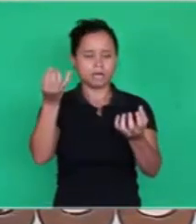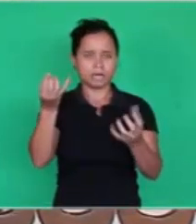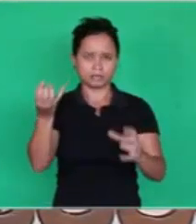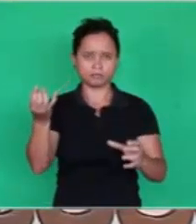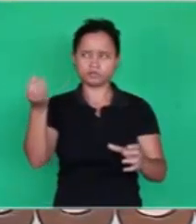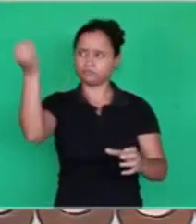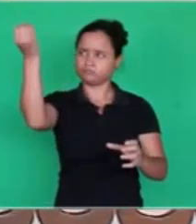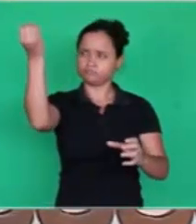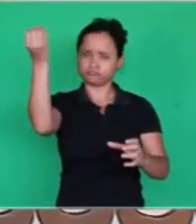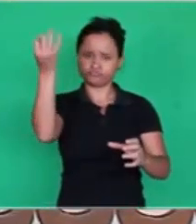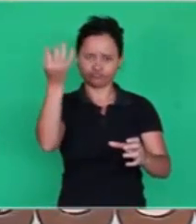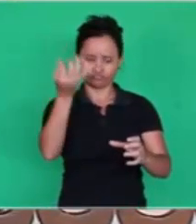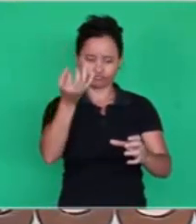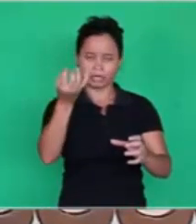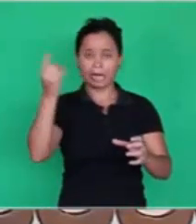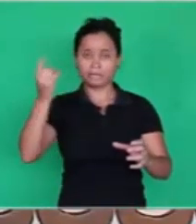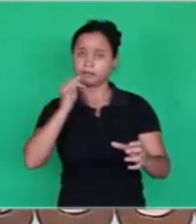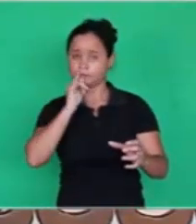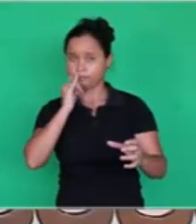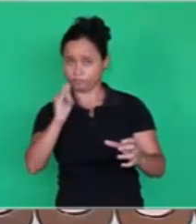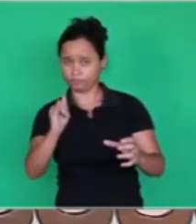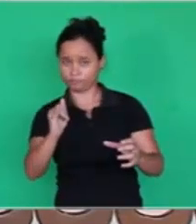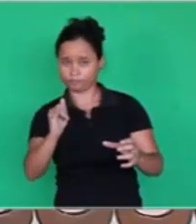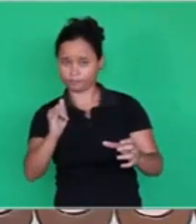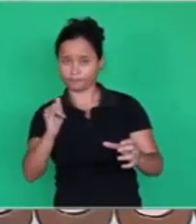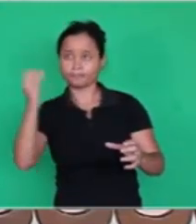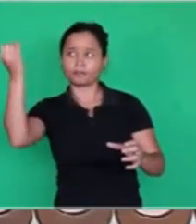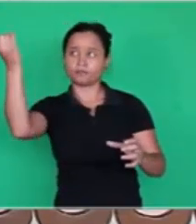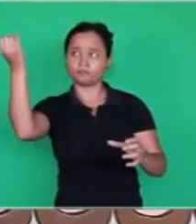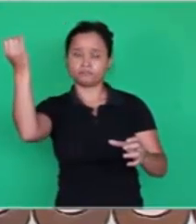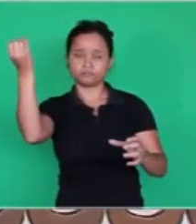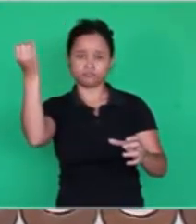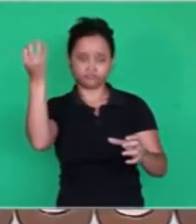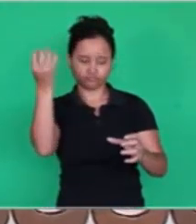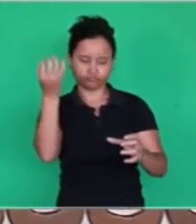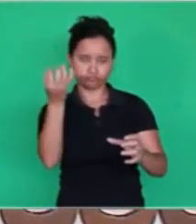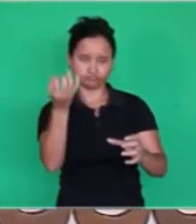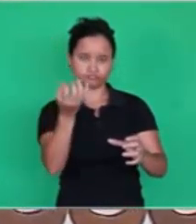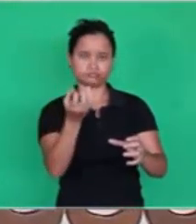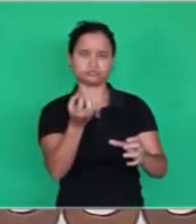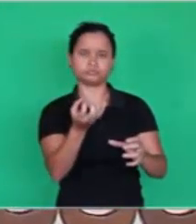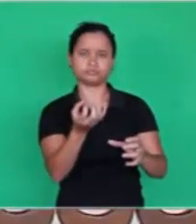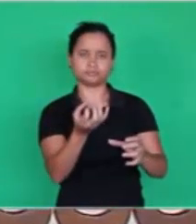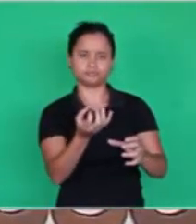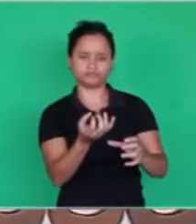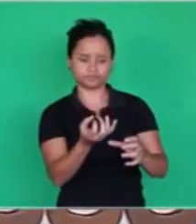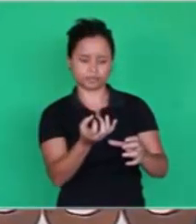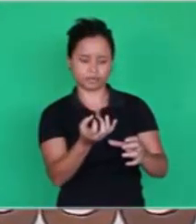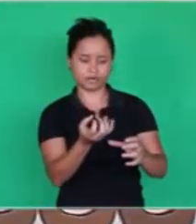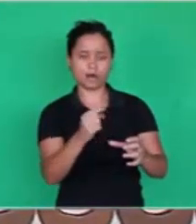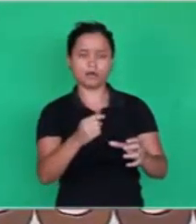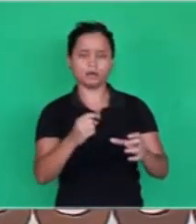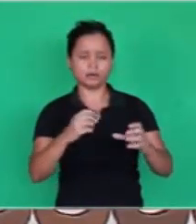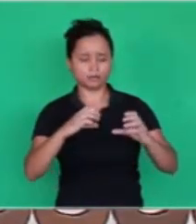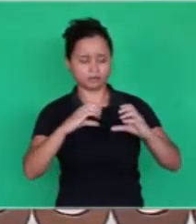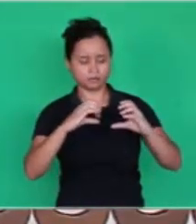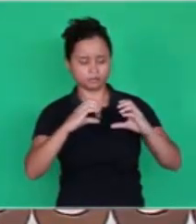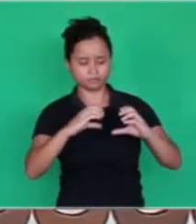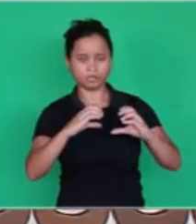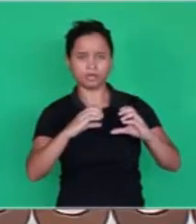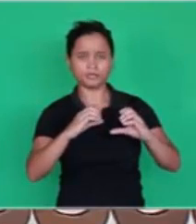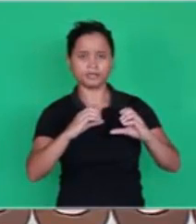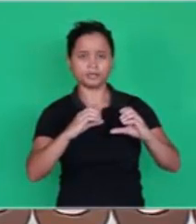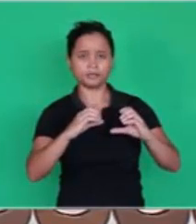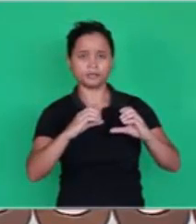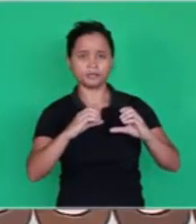When the energy is removed, it will go practically to the same shape it had